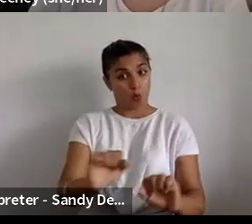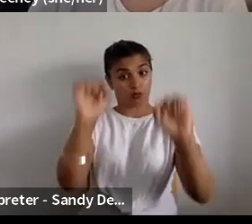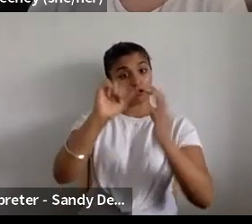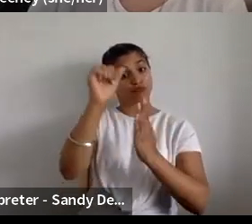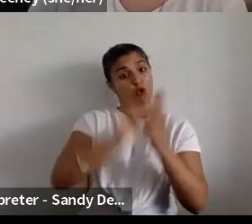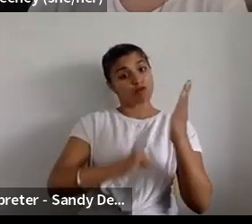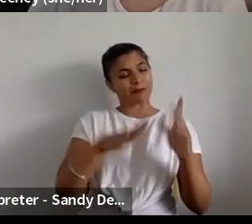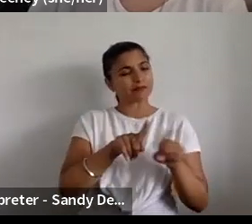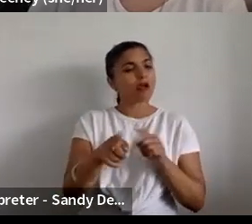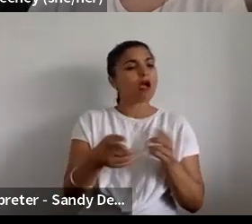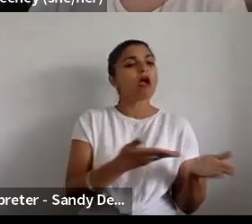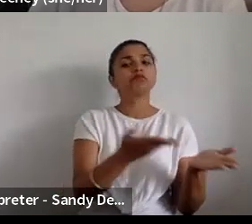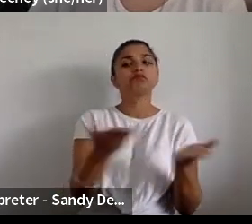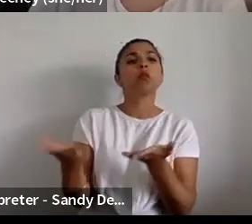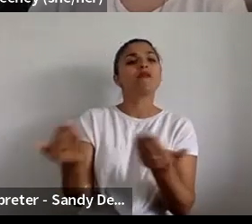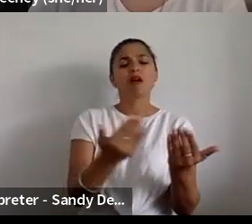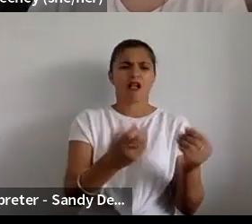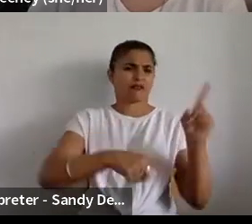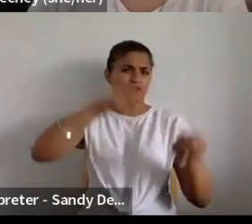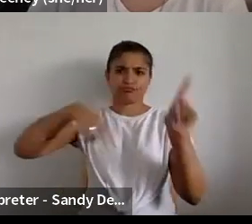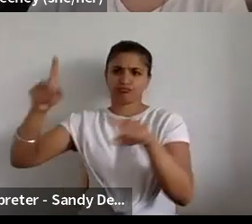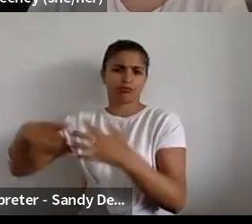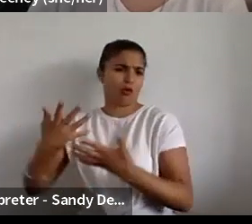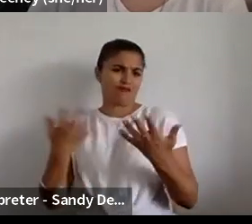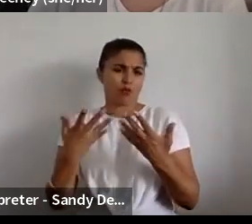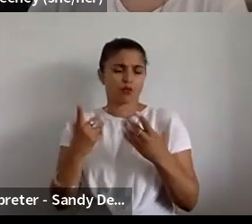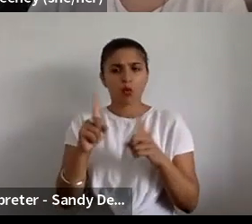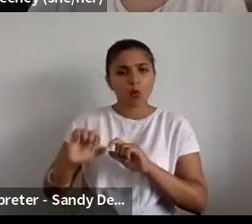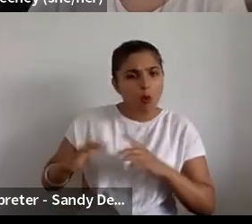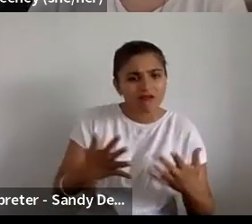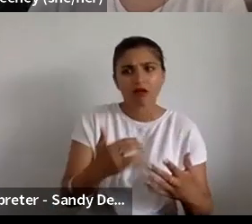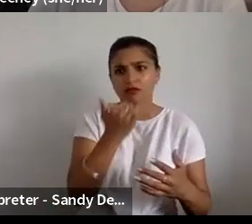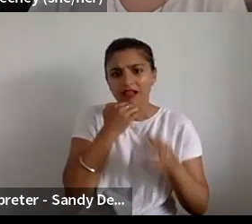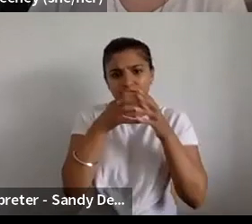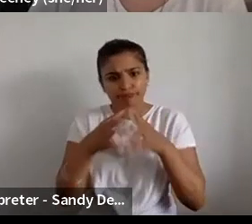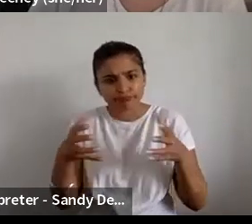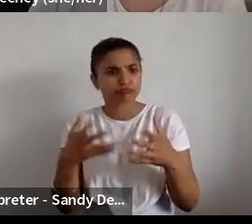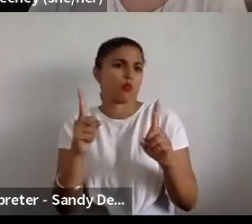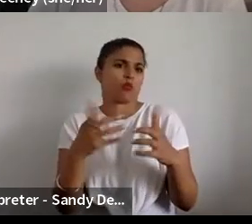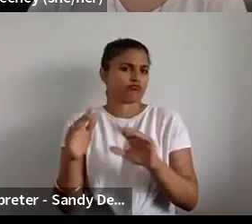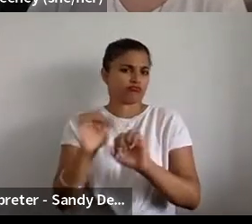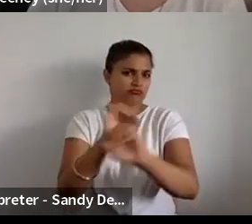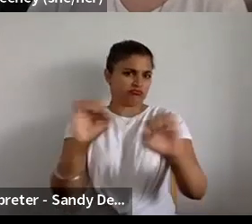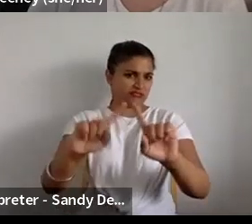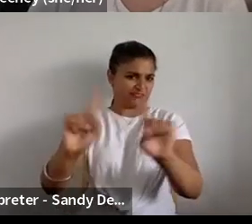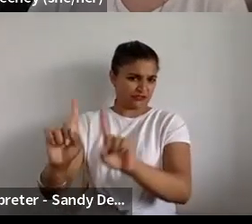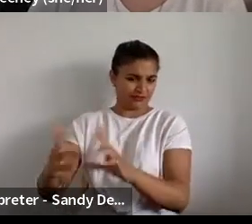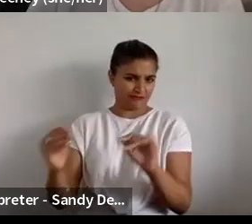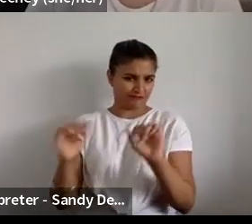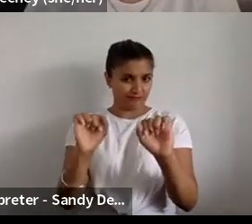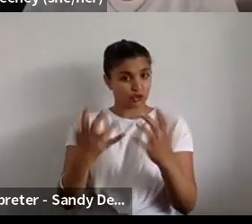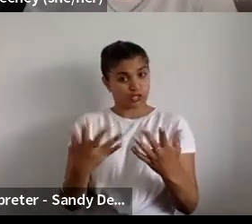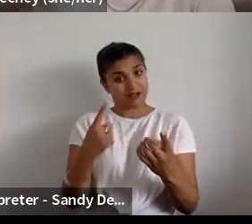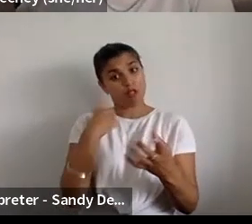They're all very different in size, in scale and in offer. And we've invited them to take part today to share a range of perspectives and